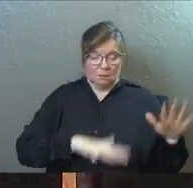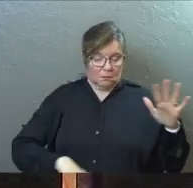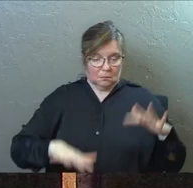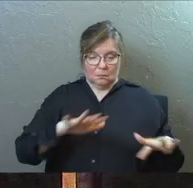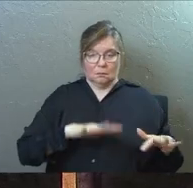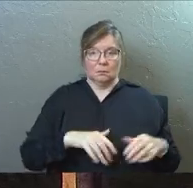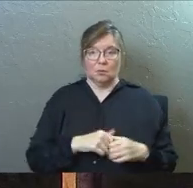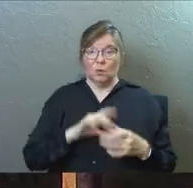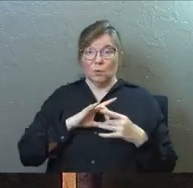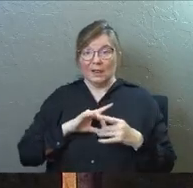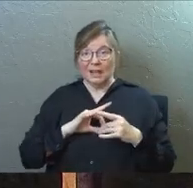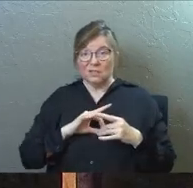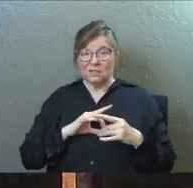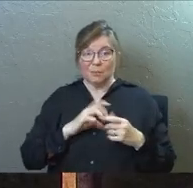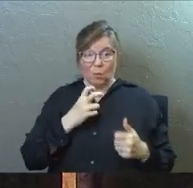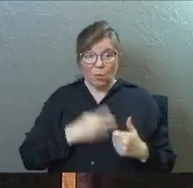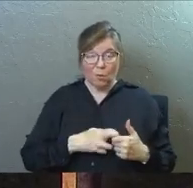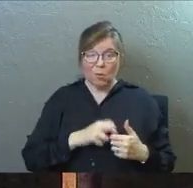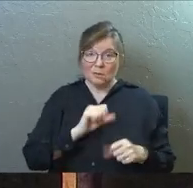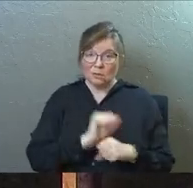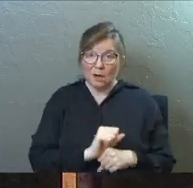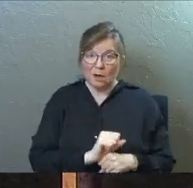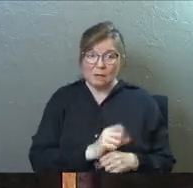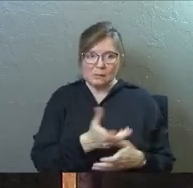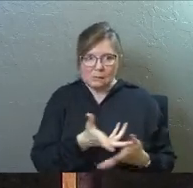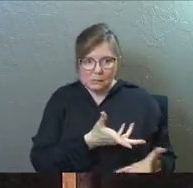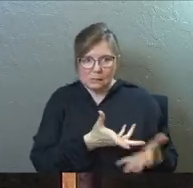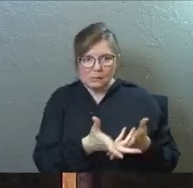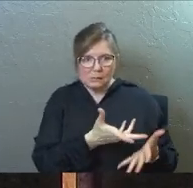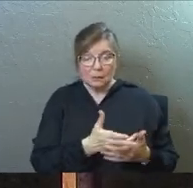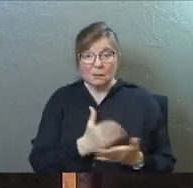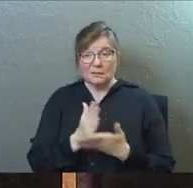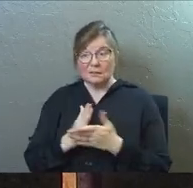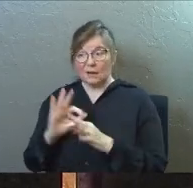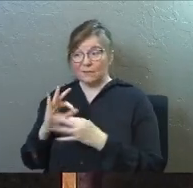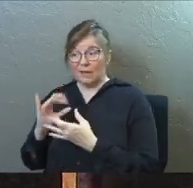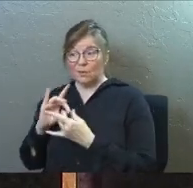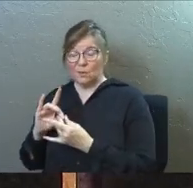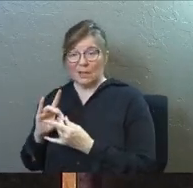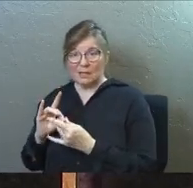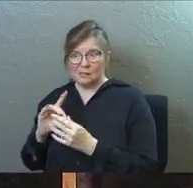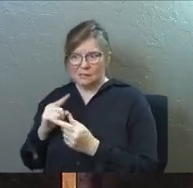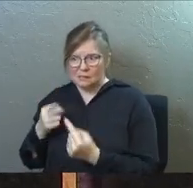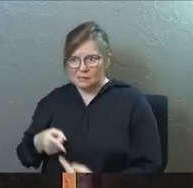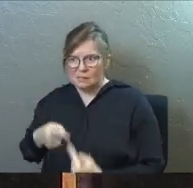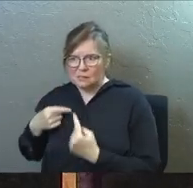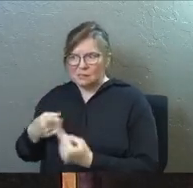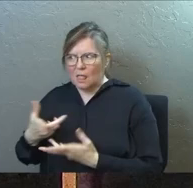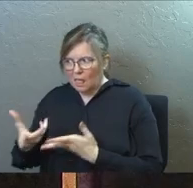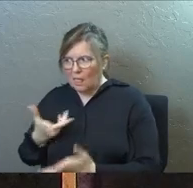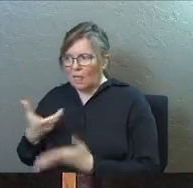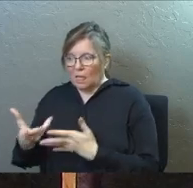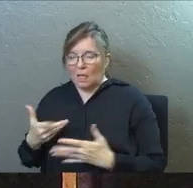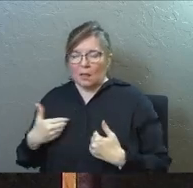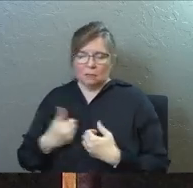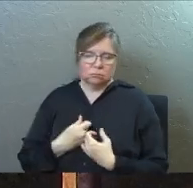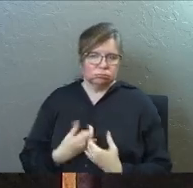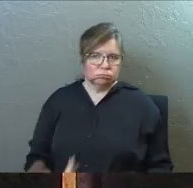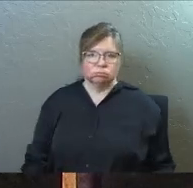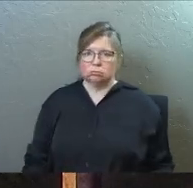messy at your job. Some of you are overwhelmed with your family relationships that don't seem to fix themselves as much as you've tried.